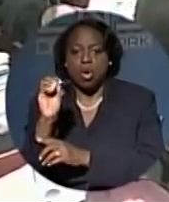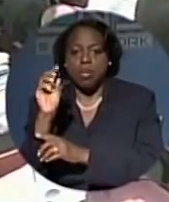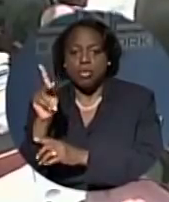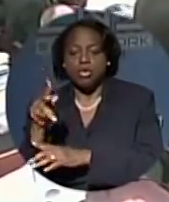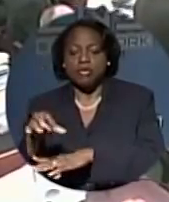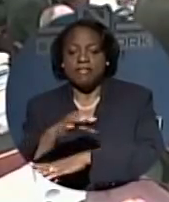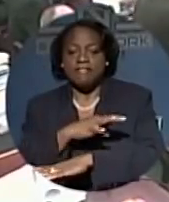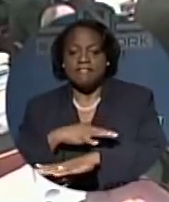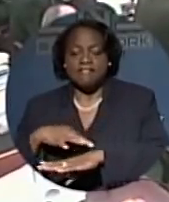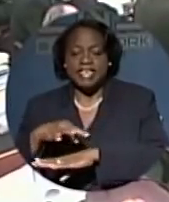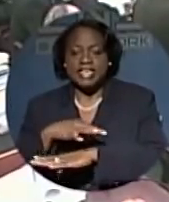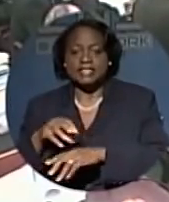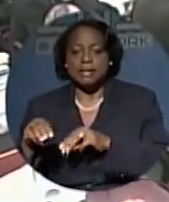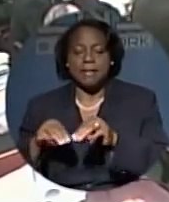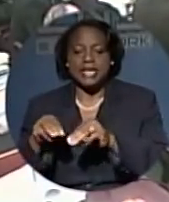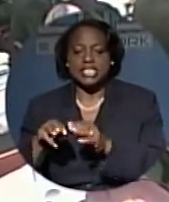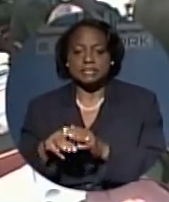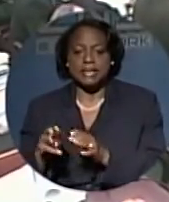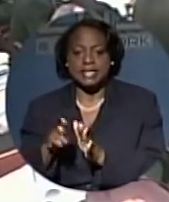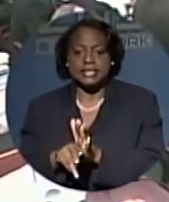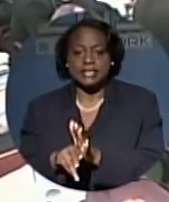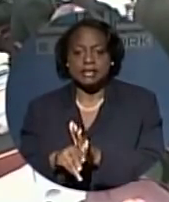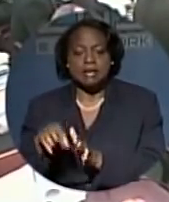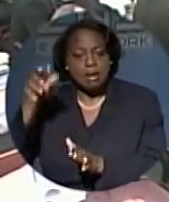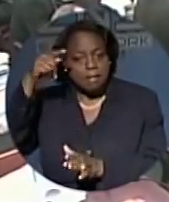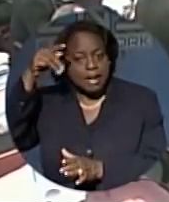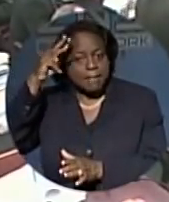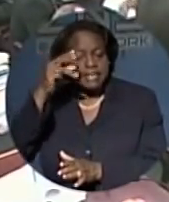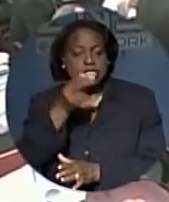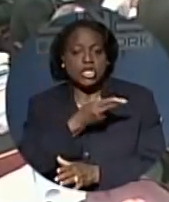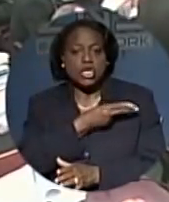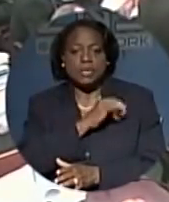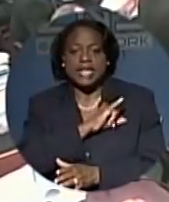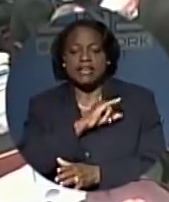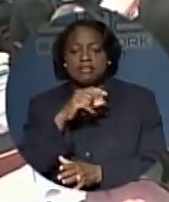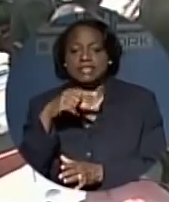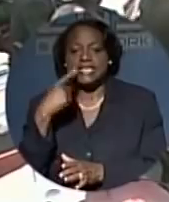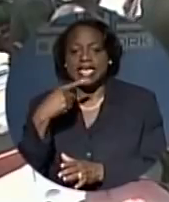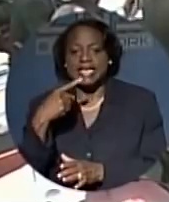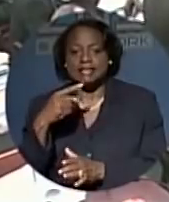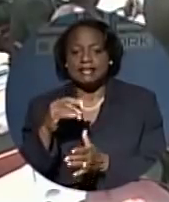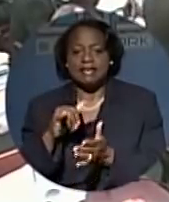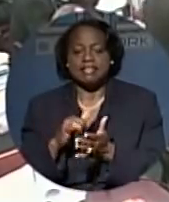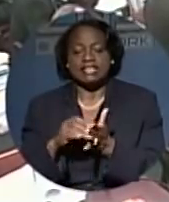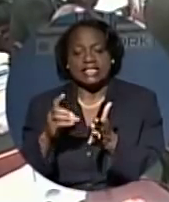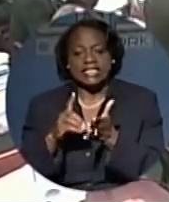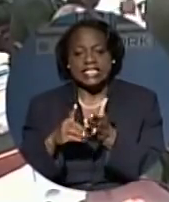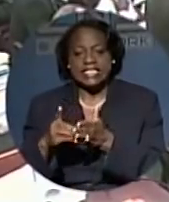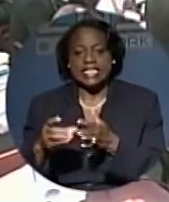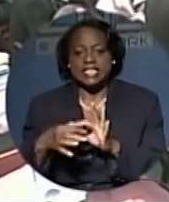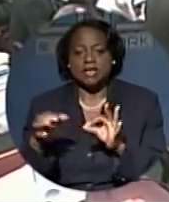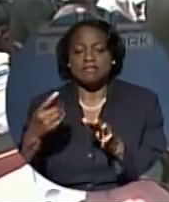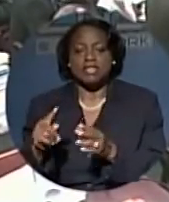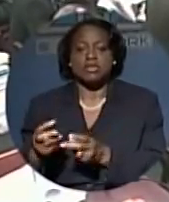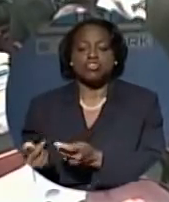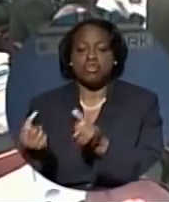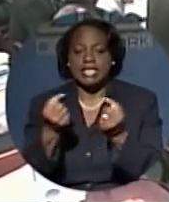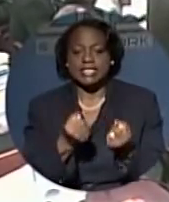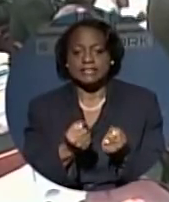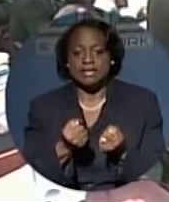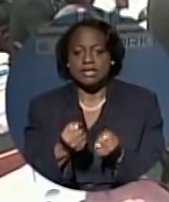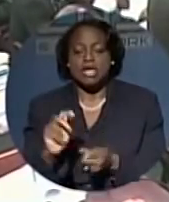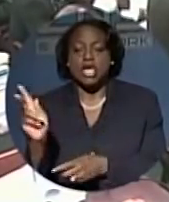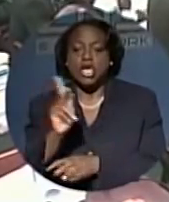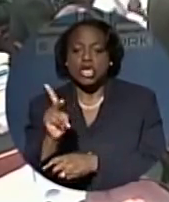On Tuesday afternoon in the House of Assembly, Prime Minister Hubert Ingram tabled a statement with the details of this transfer. And while Kirzner